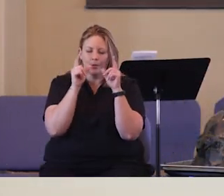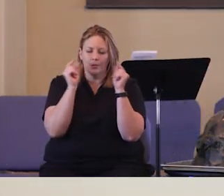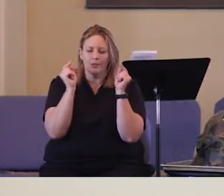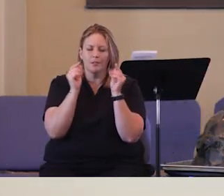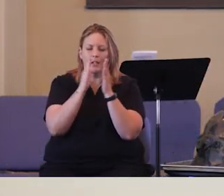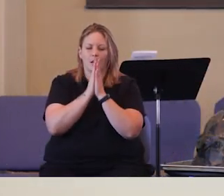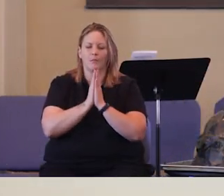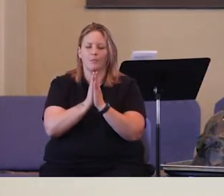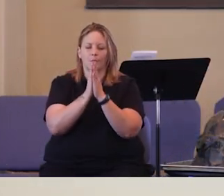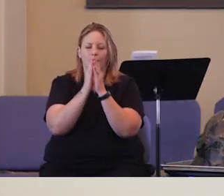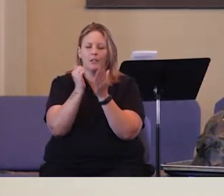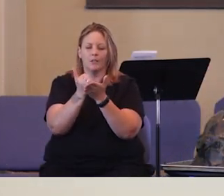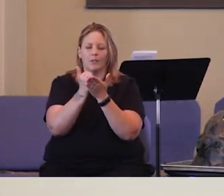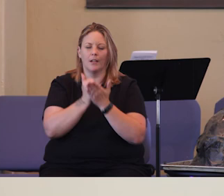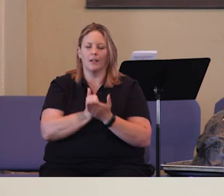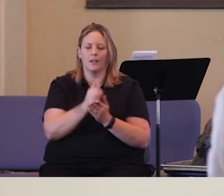that